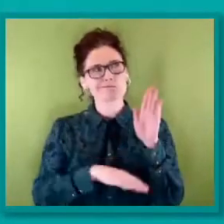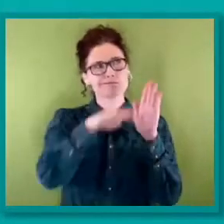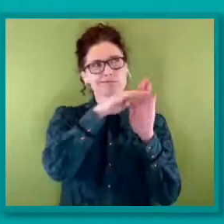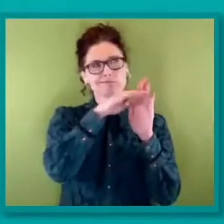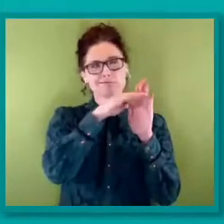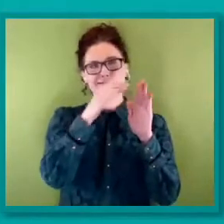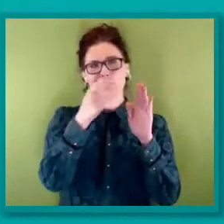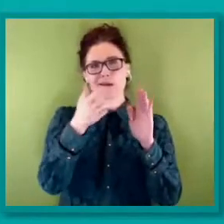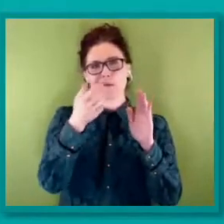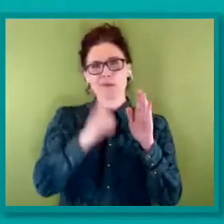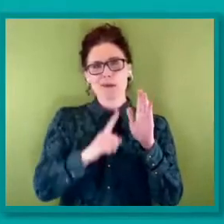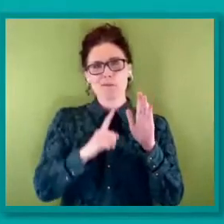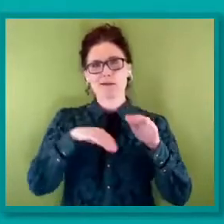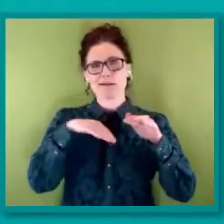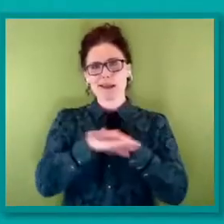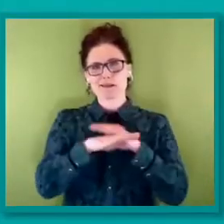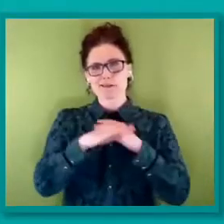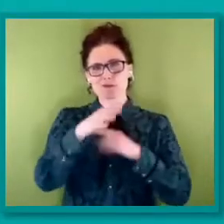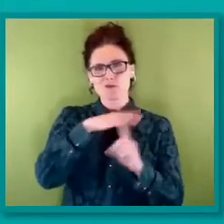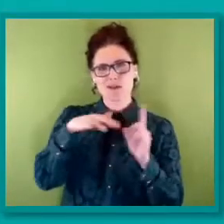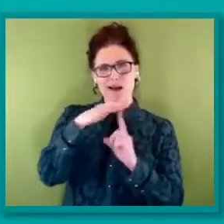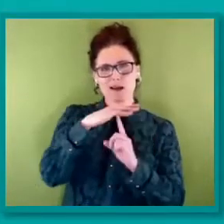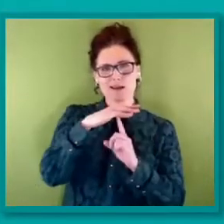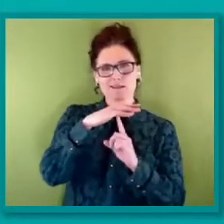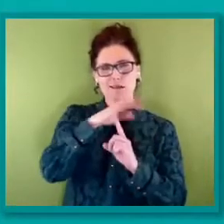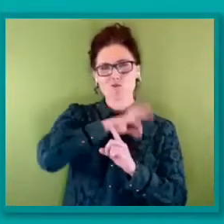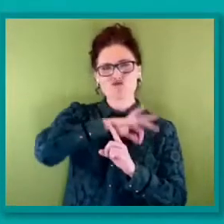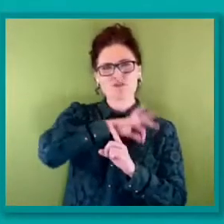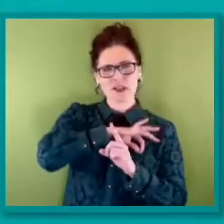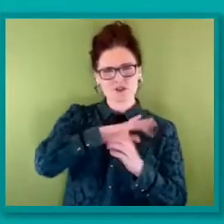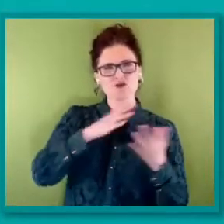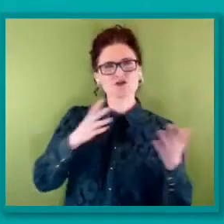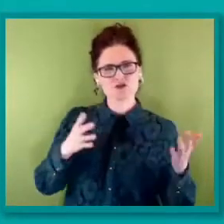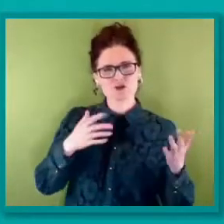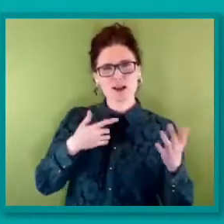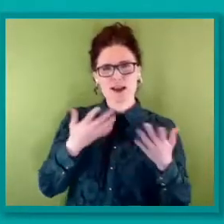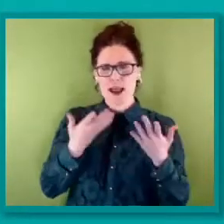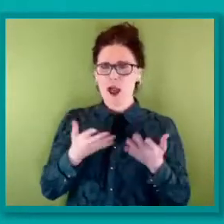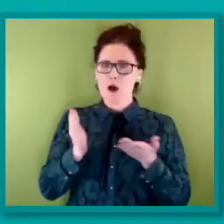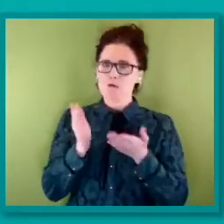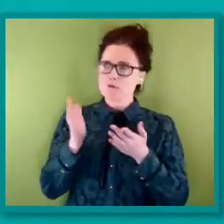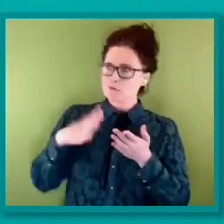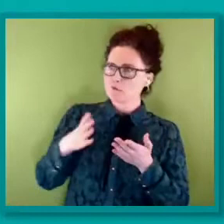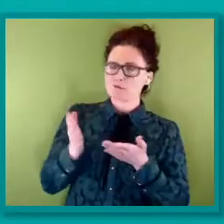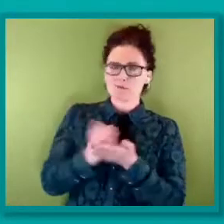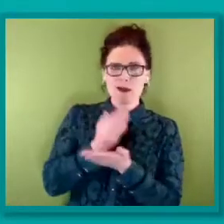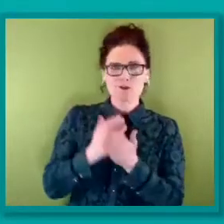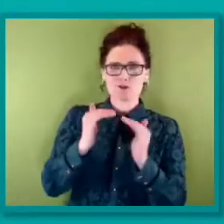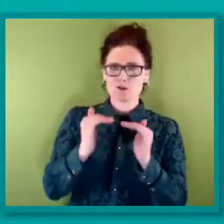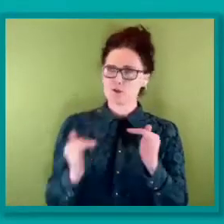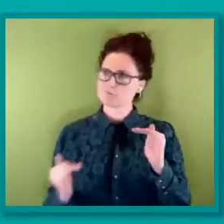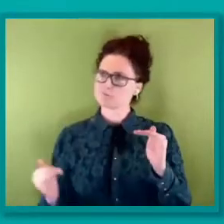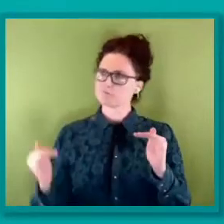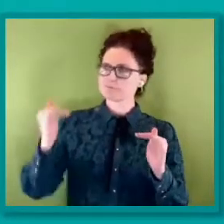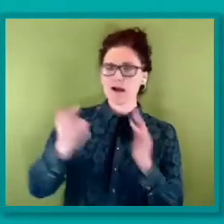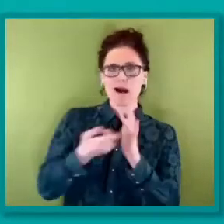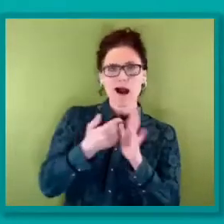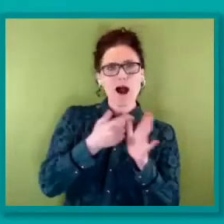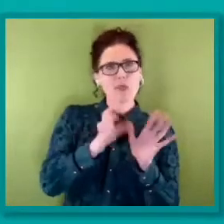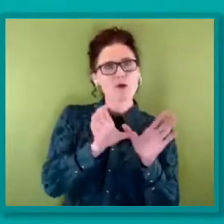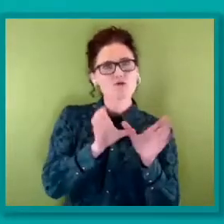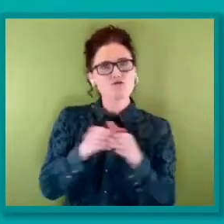committed in our new strategy to focus on equity and working with partners in the movement to defend and to protect